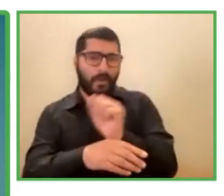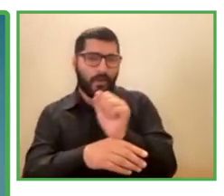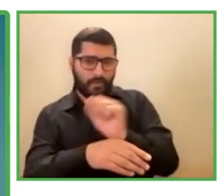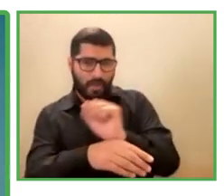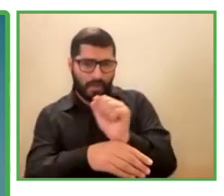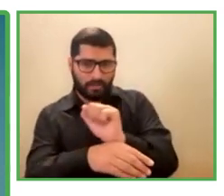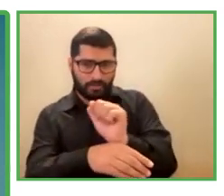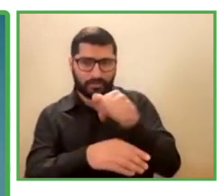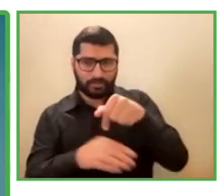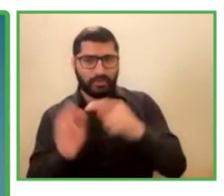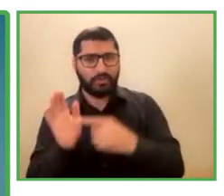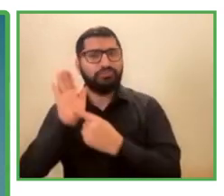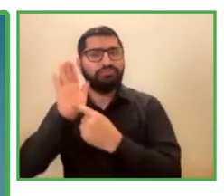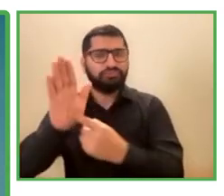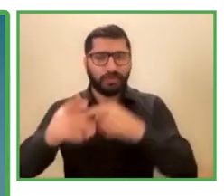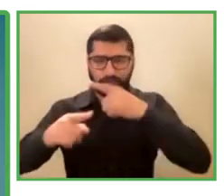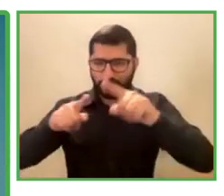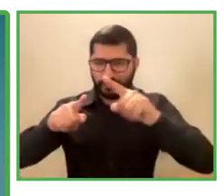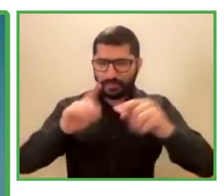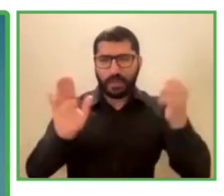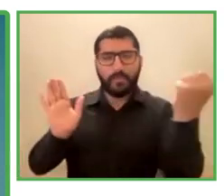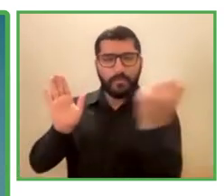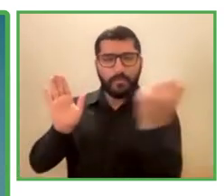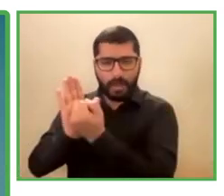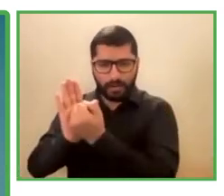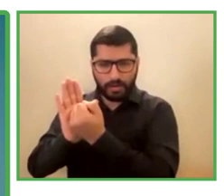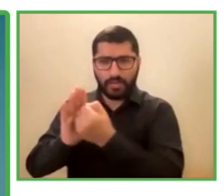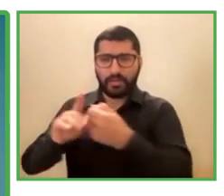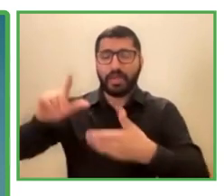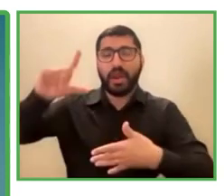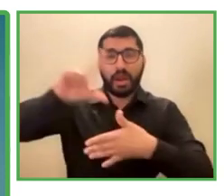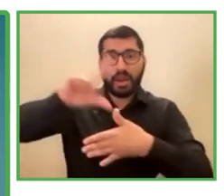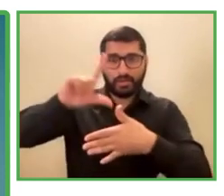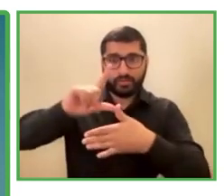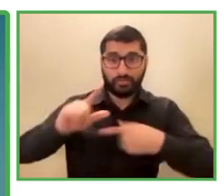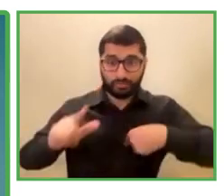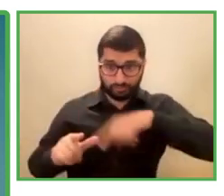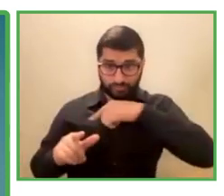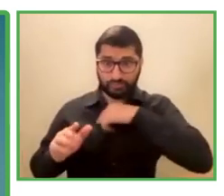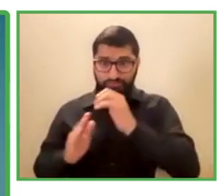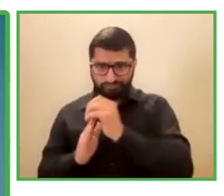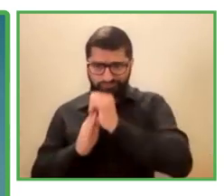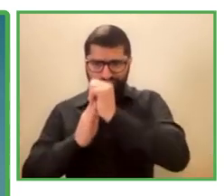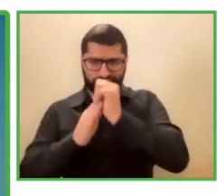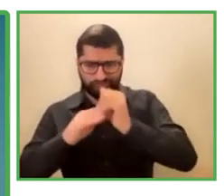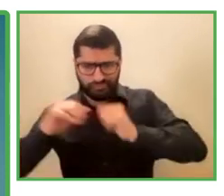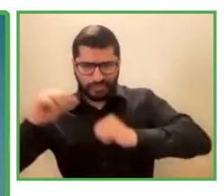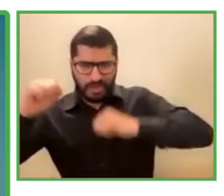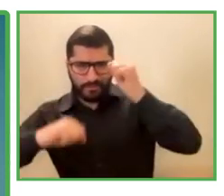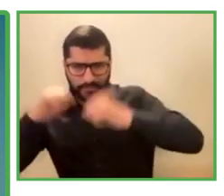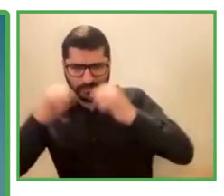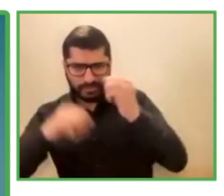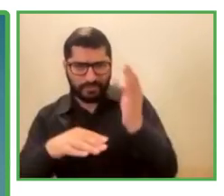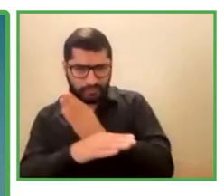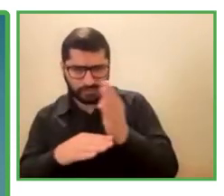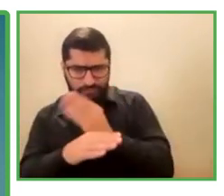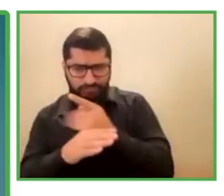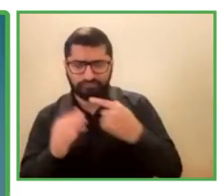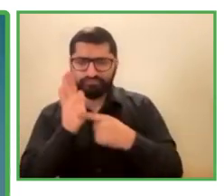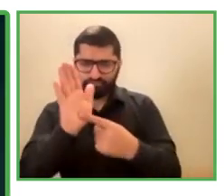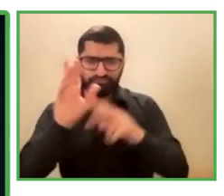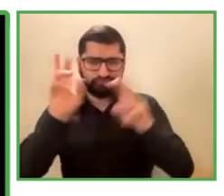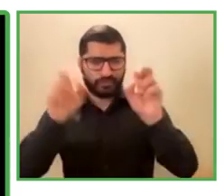created from the automobile industry. We are representatives of different brands in Latin America and